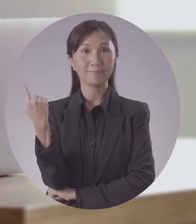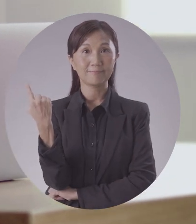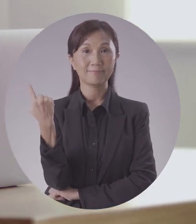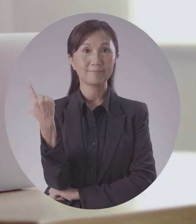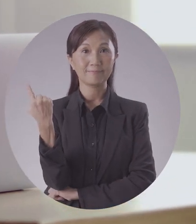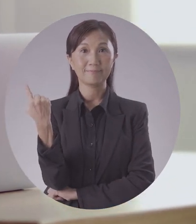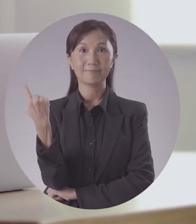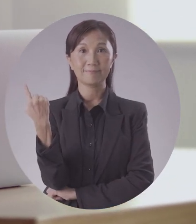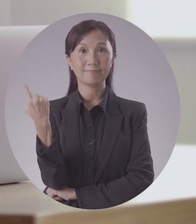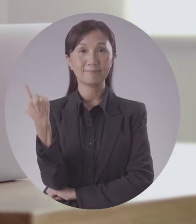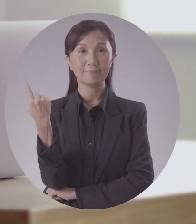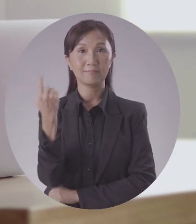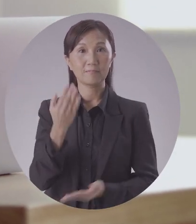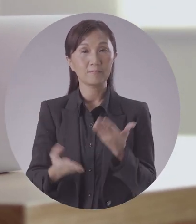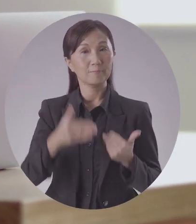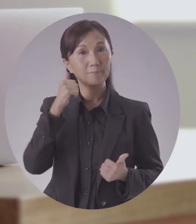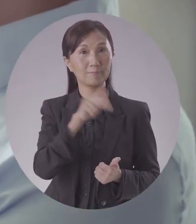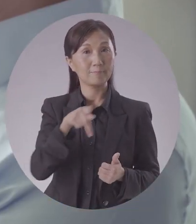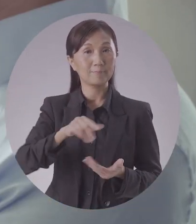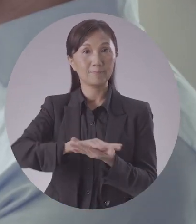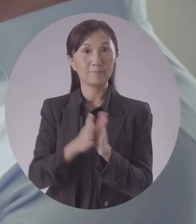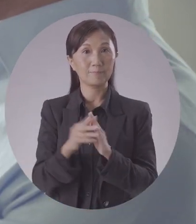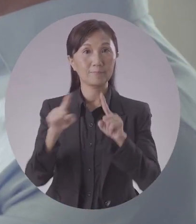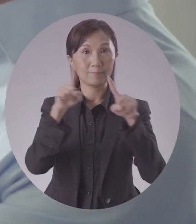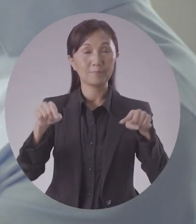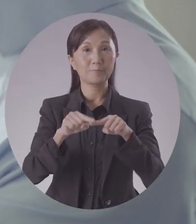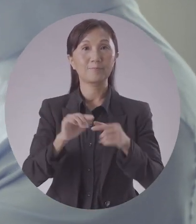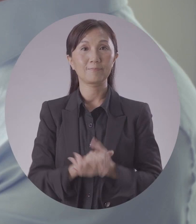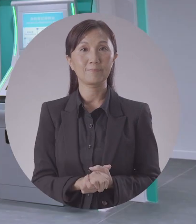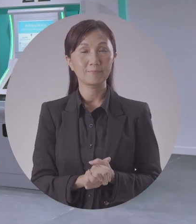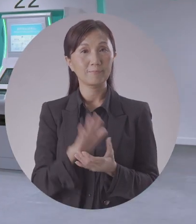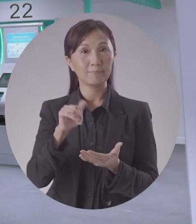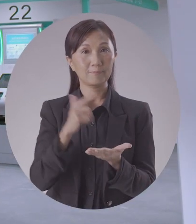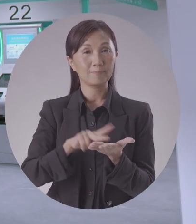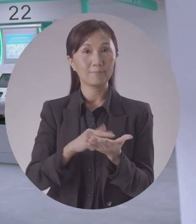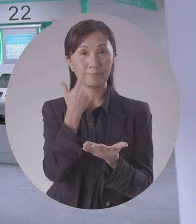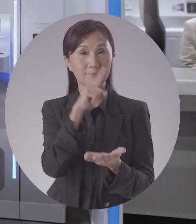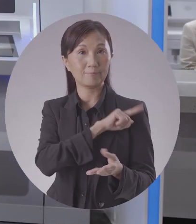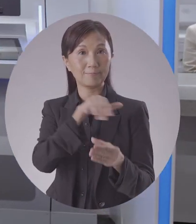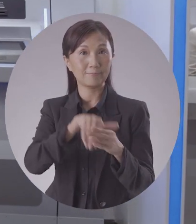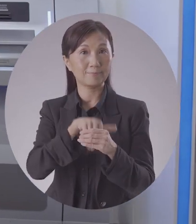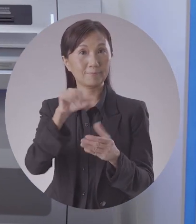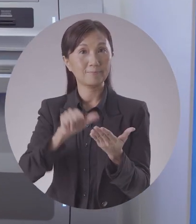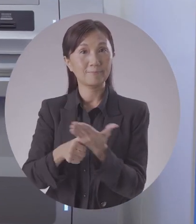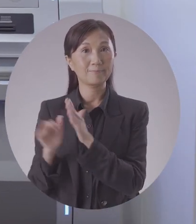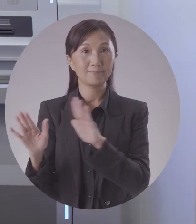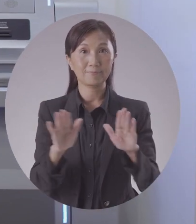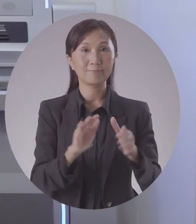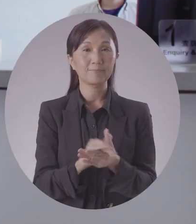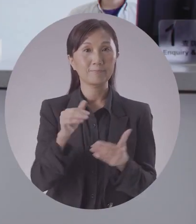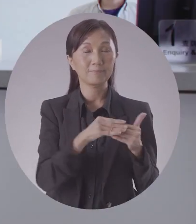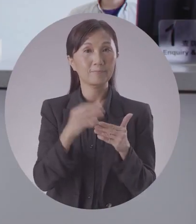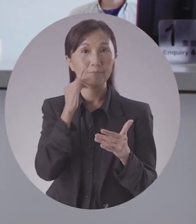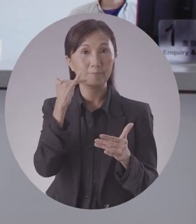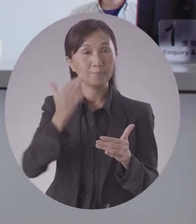and fill in the form at smartid.gov.hk or in the mobile app You can also use the new self-service facilities for registration and collection